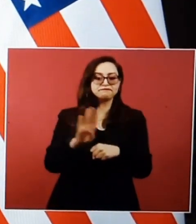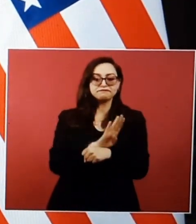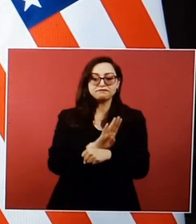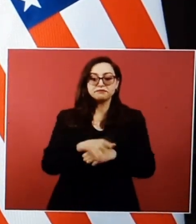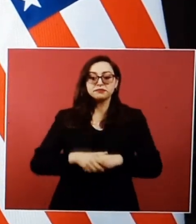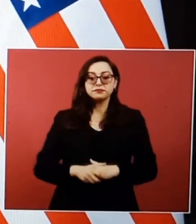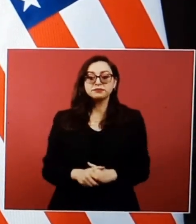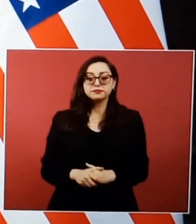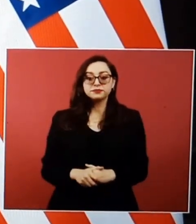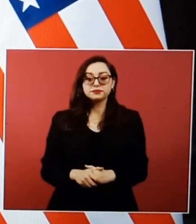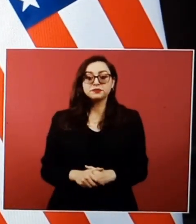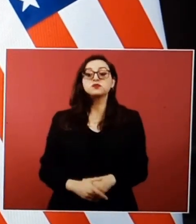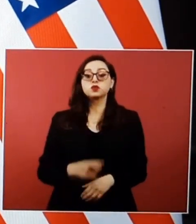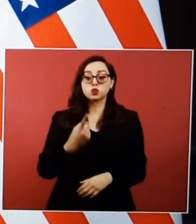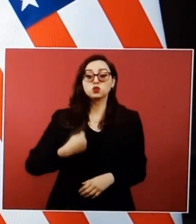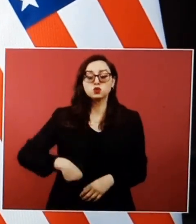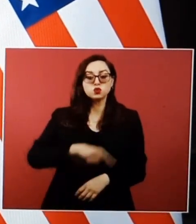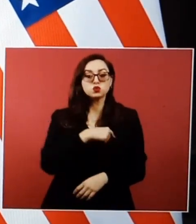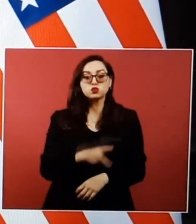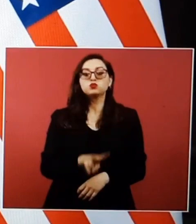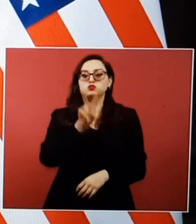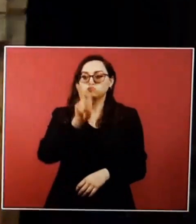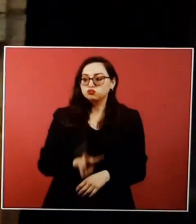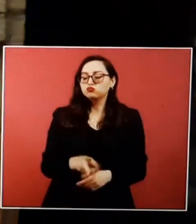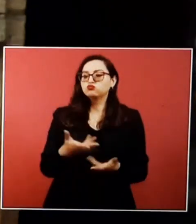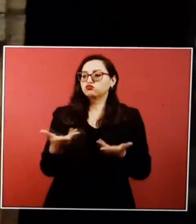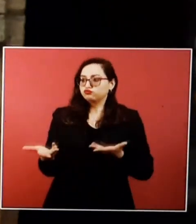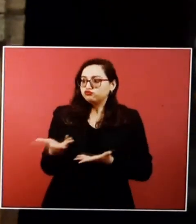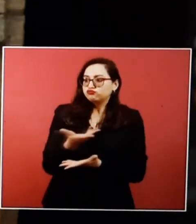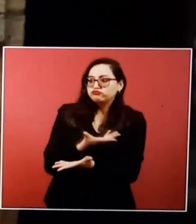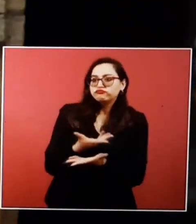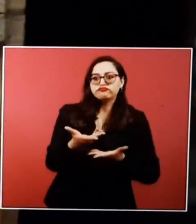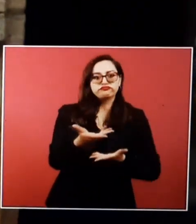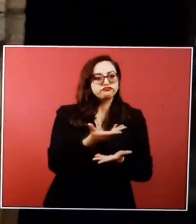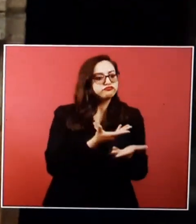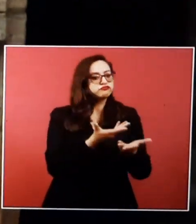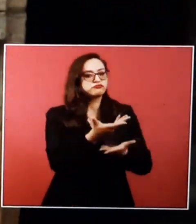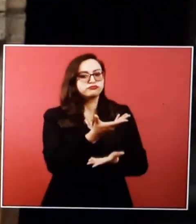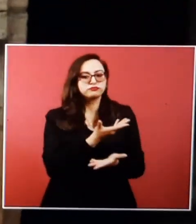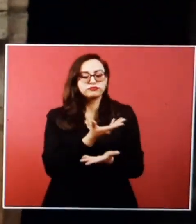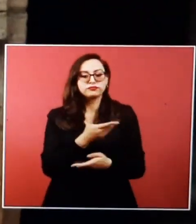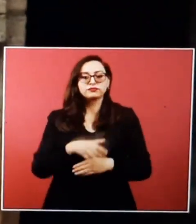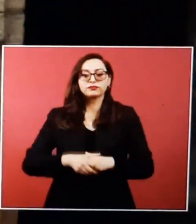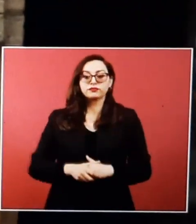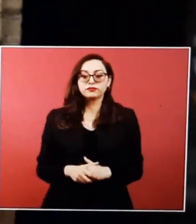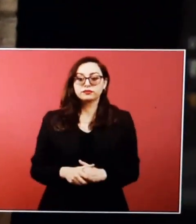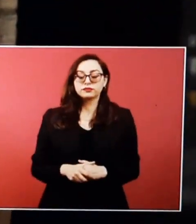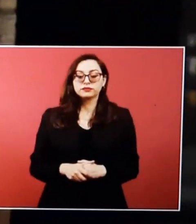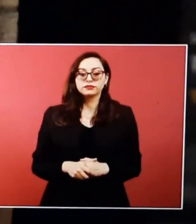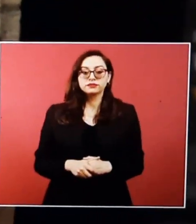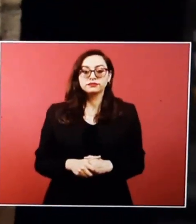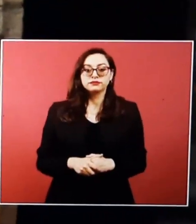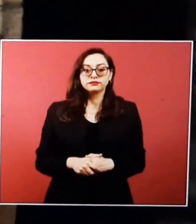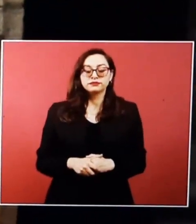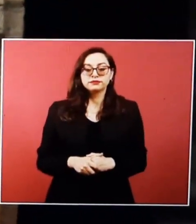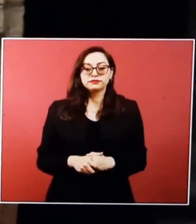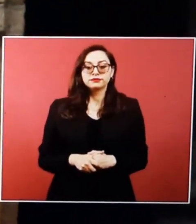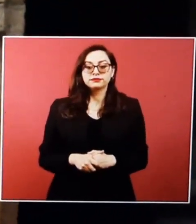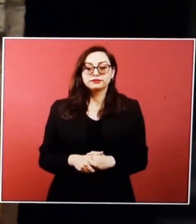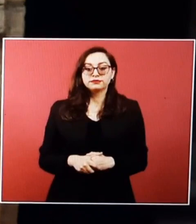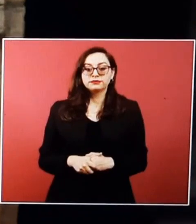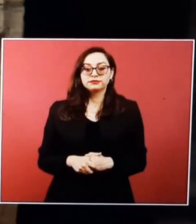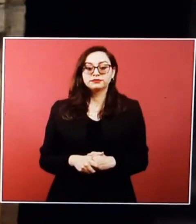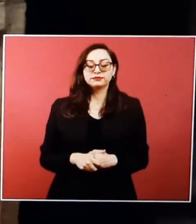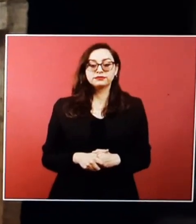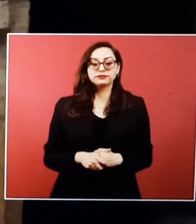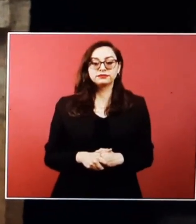for our closest friends and allies, none closer than Mexico and Canada, to